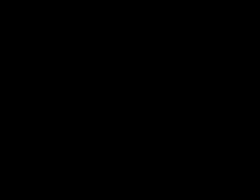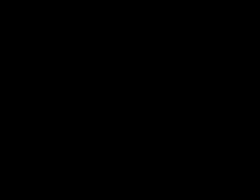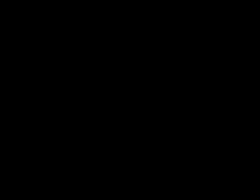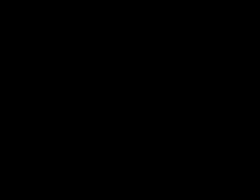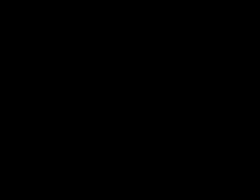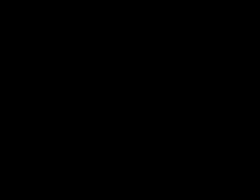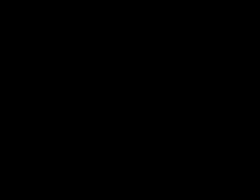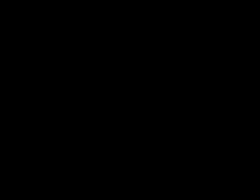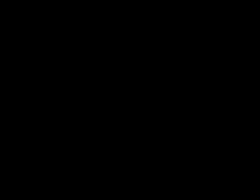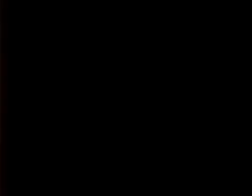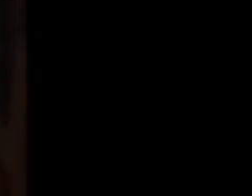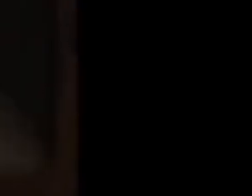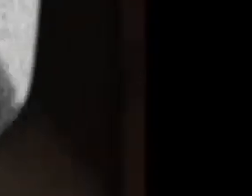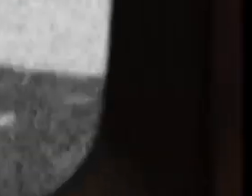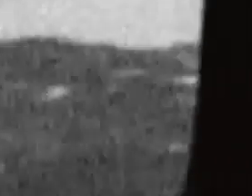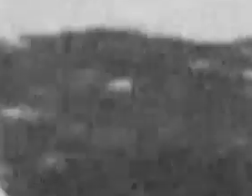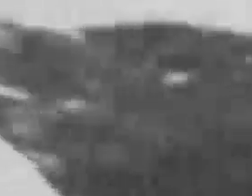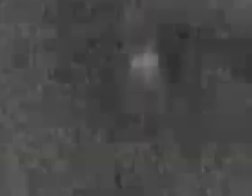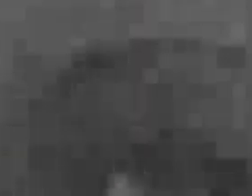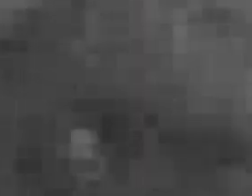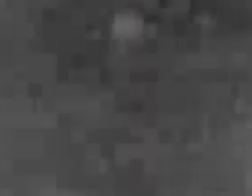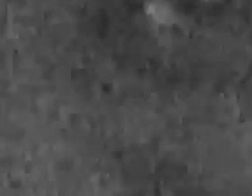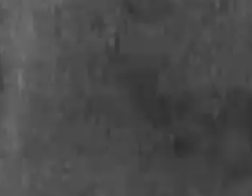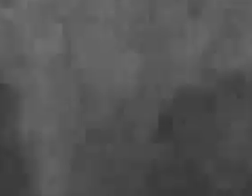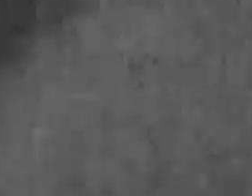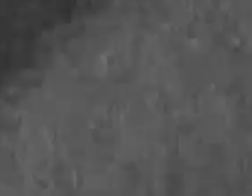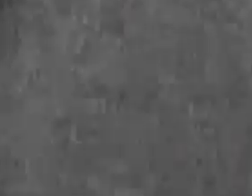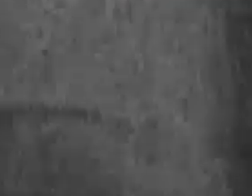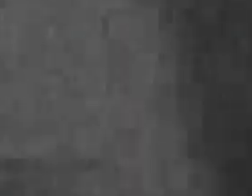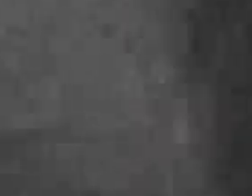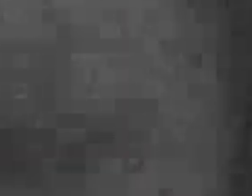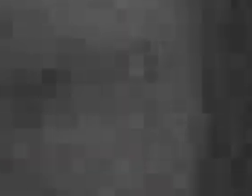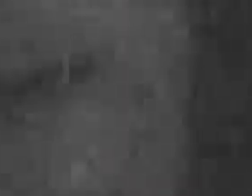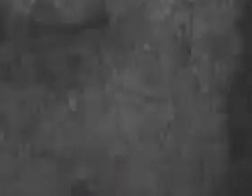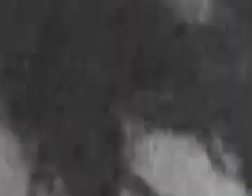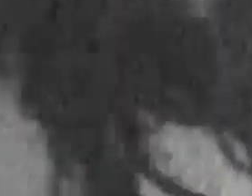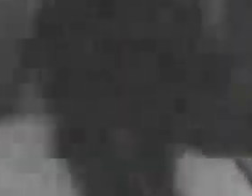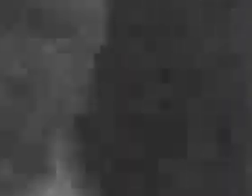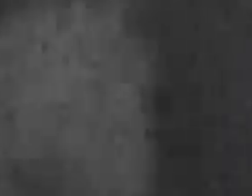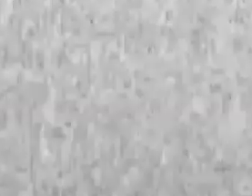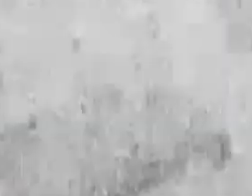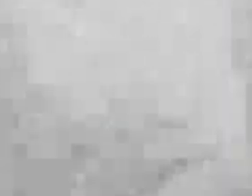right